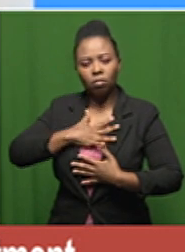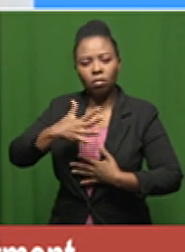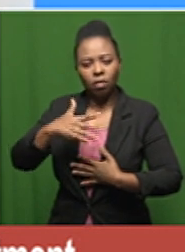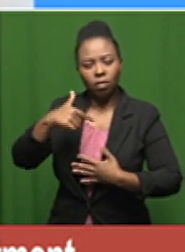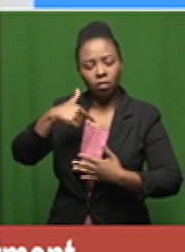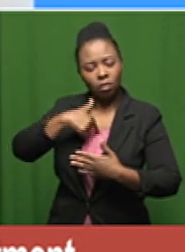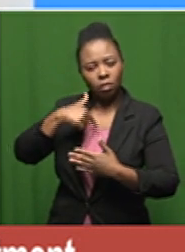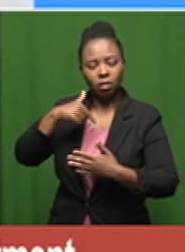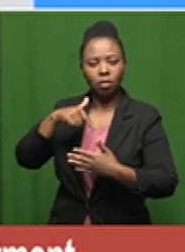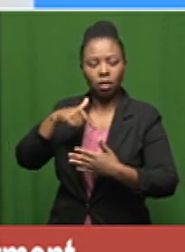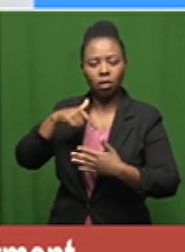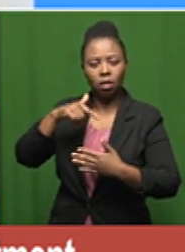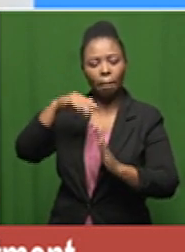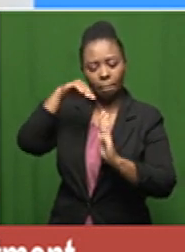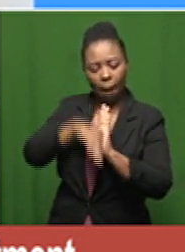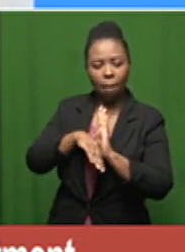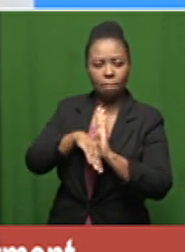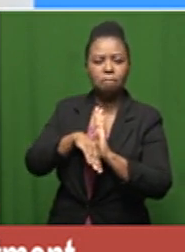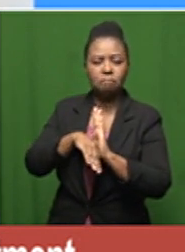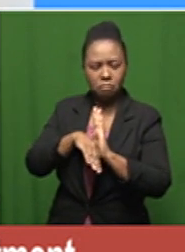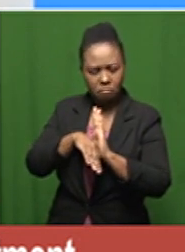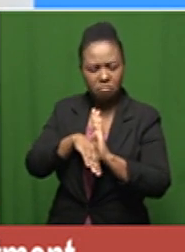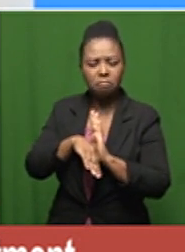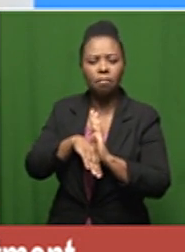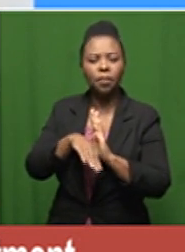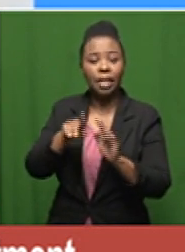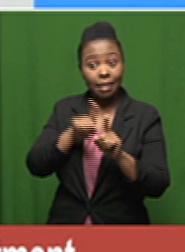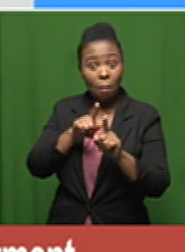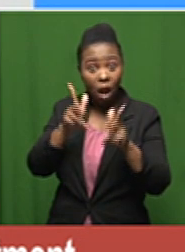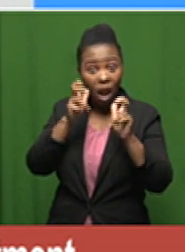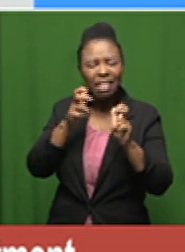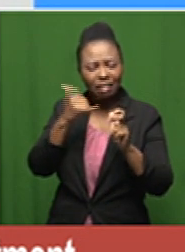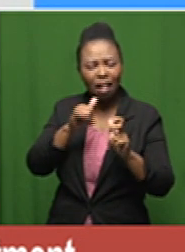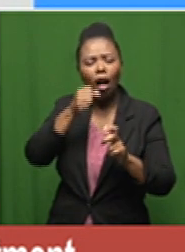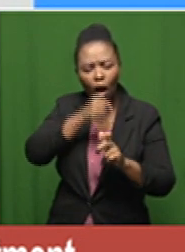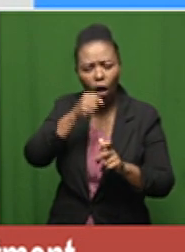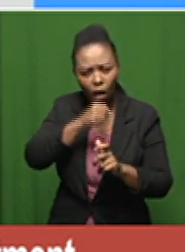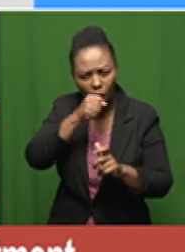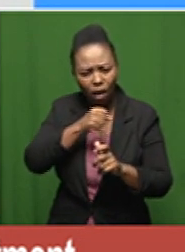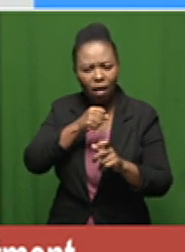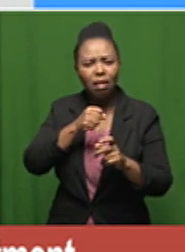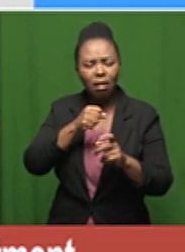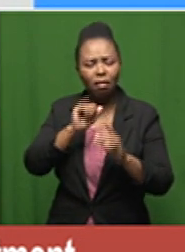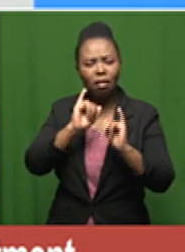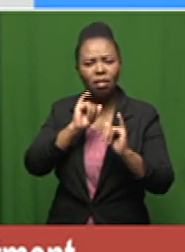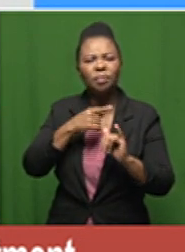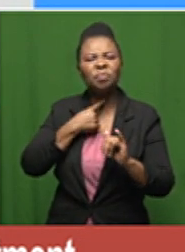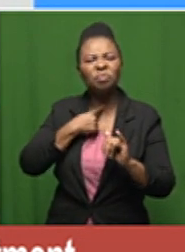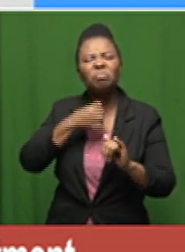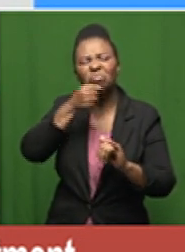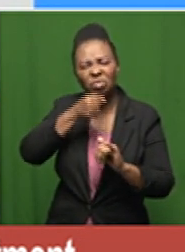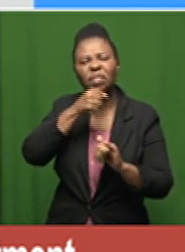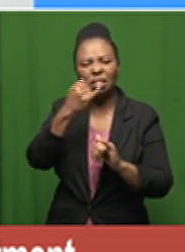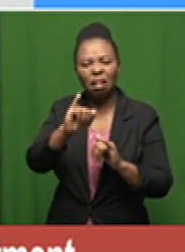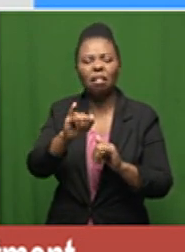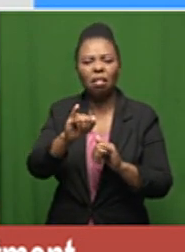really uh drops as you can yeah i am still coughing and still a hectic cough and even speaking